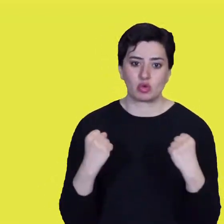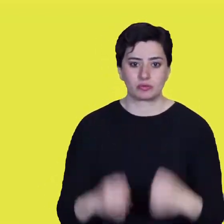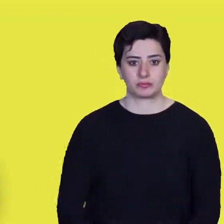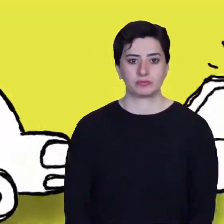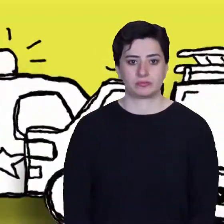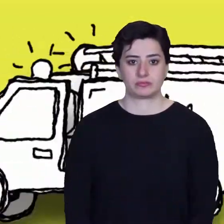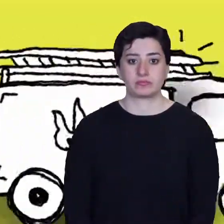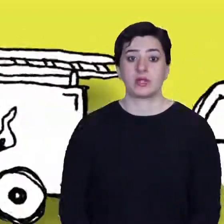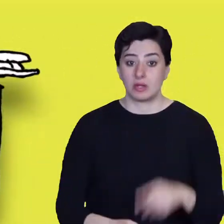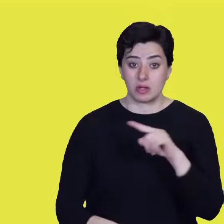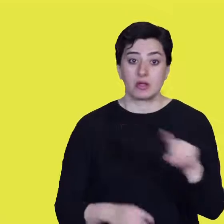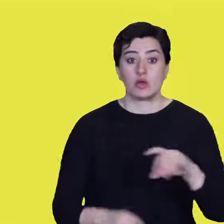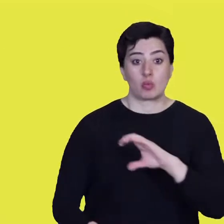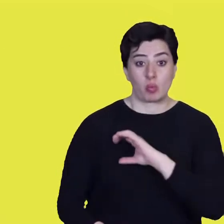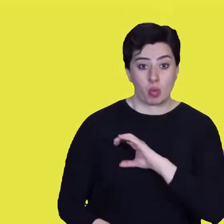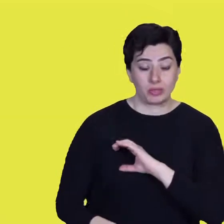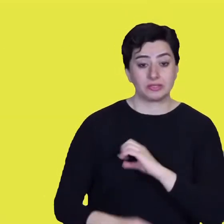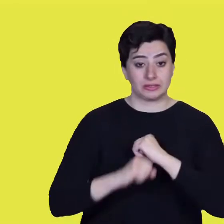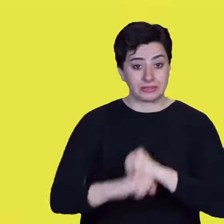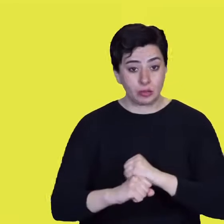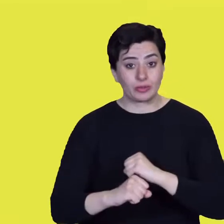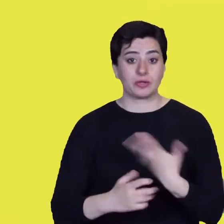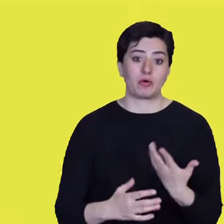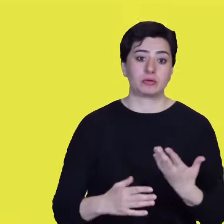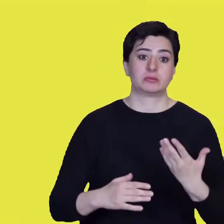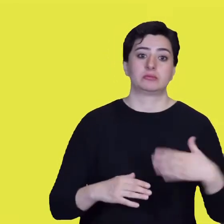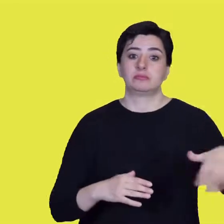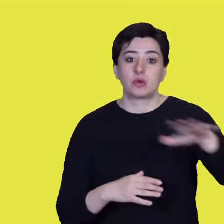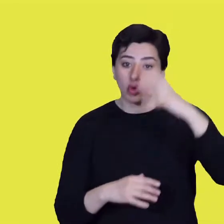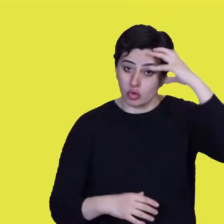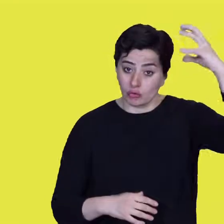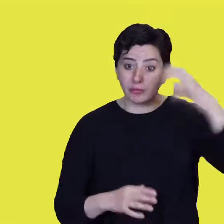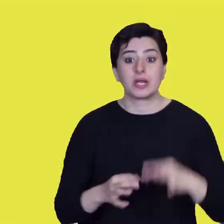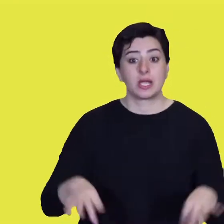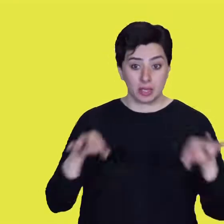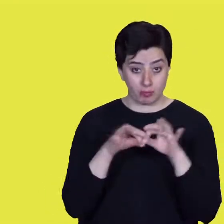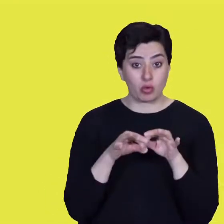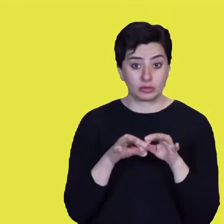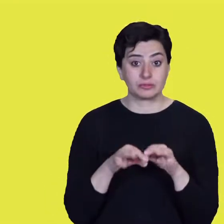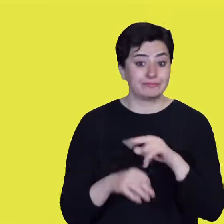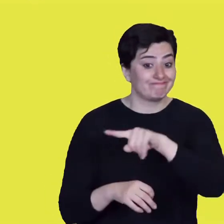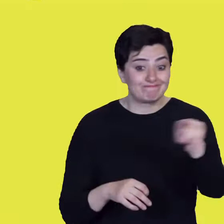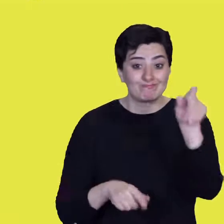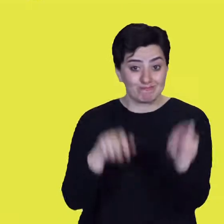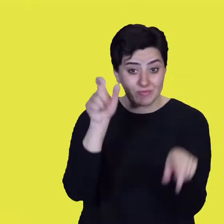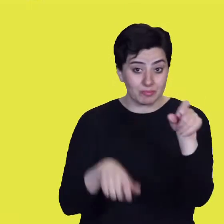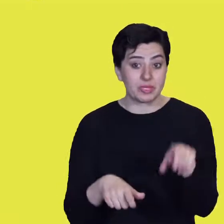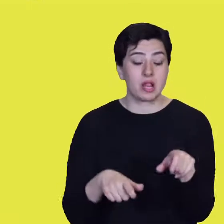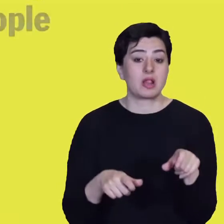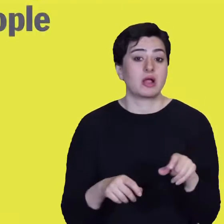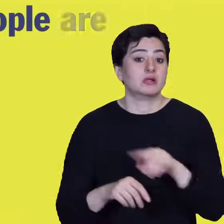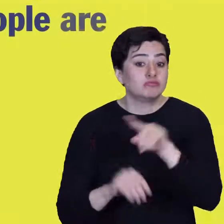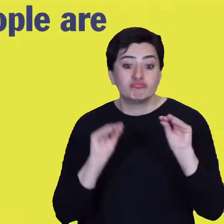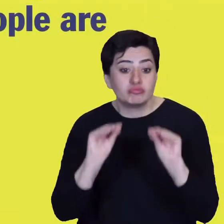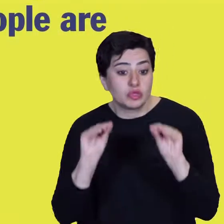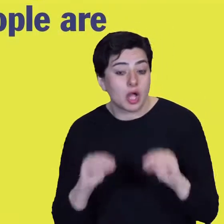Vehicles. The police, the fire department and governments have a very important role to play in making sure that vulnerable people